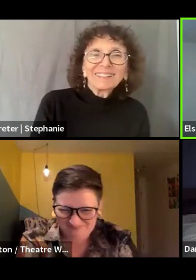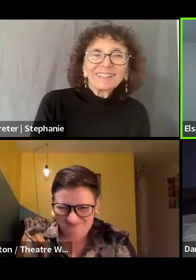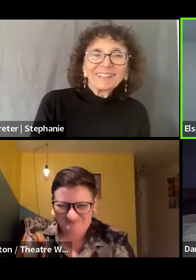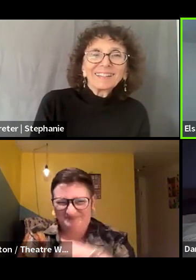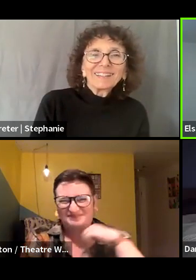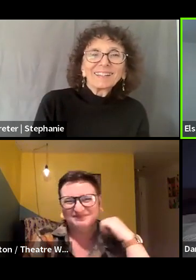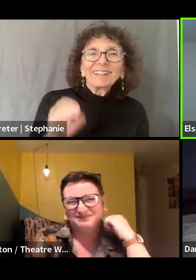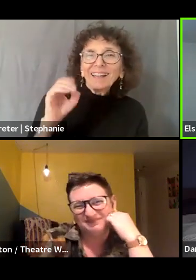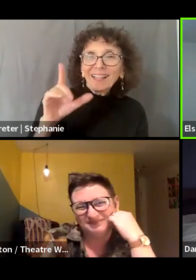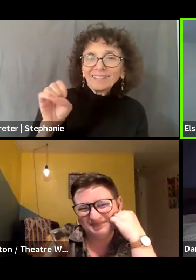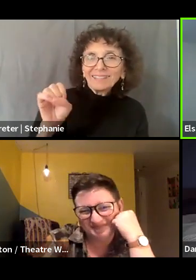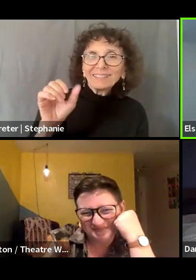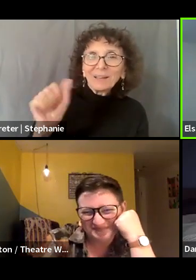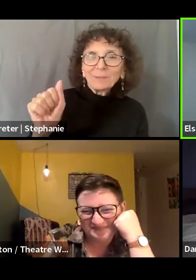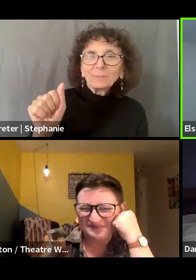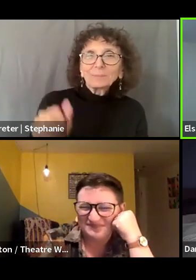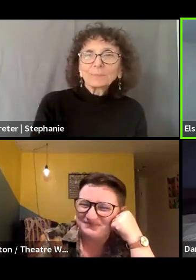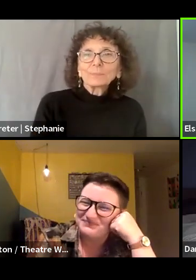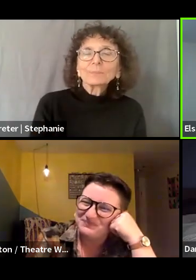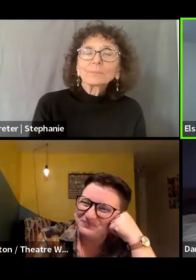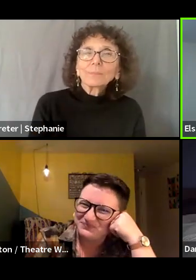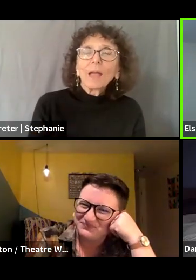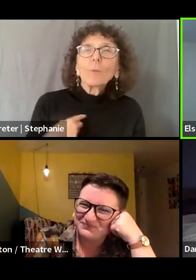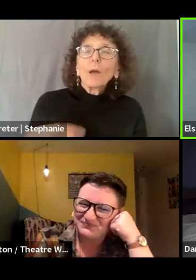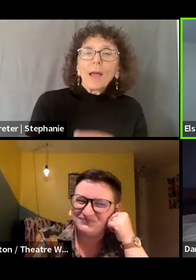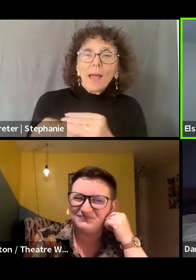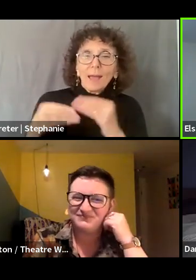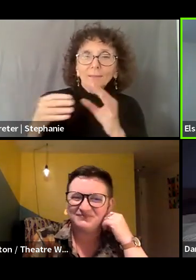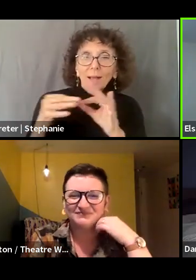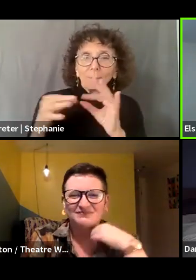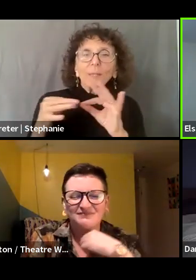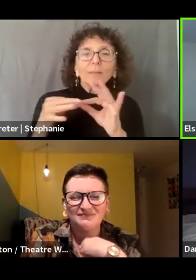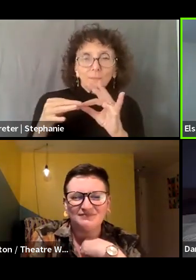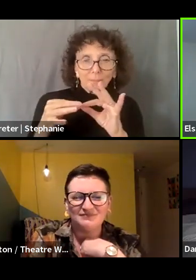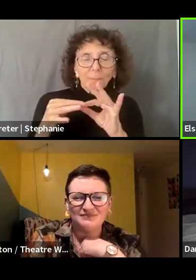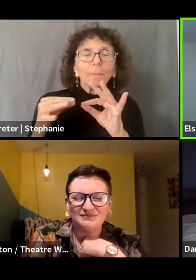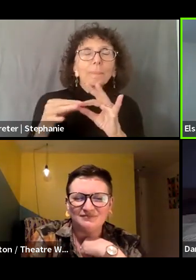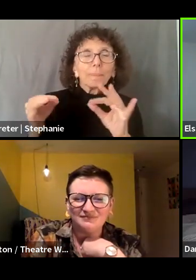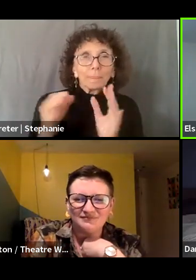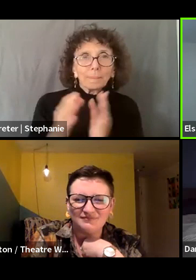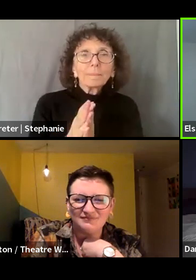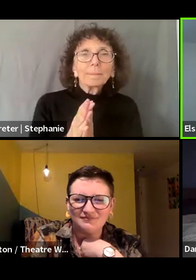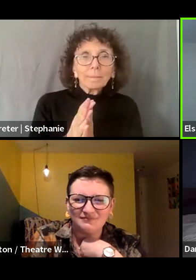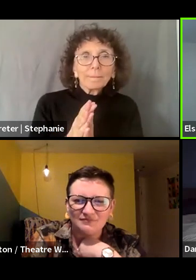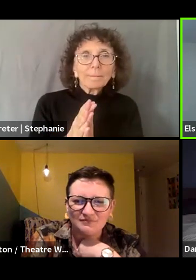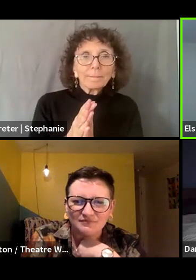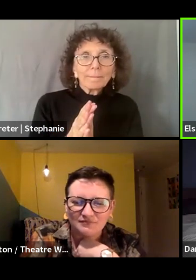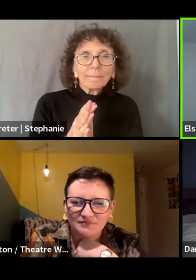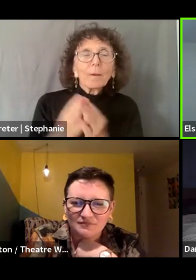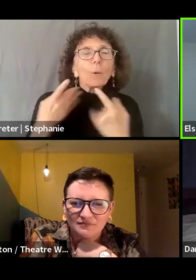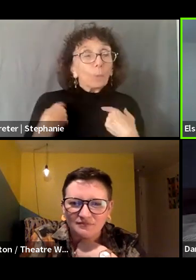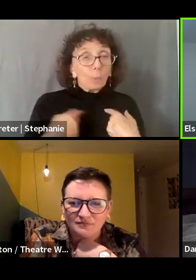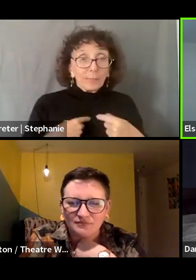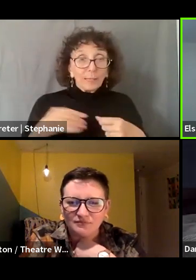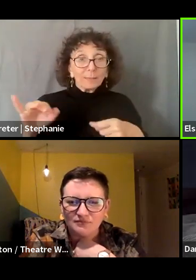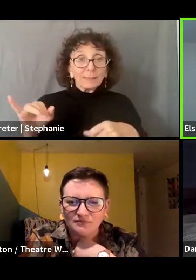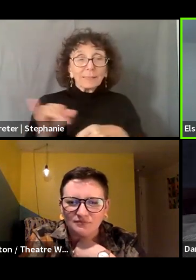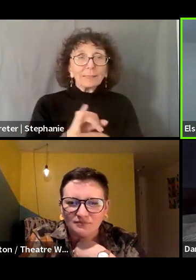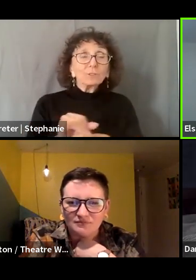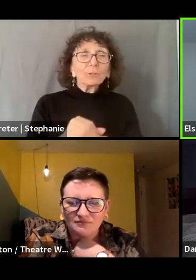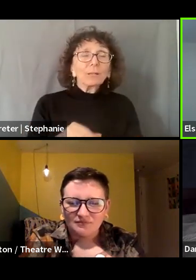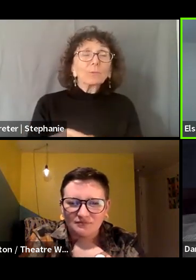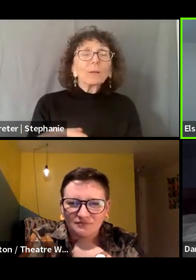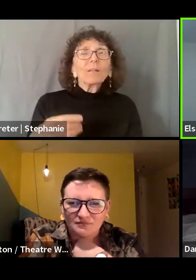Um, I will add that, um, we are the, um, you know, like as an industry, we bemoan this,